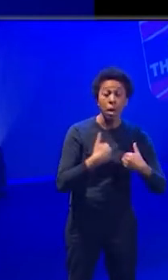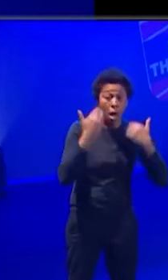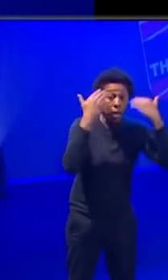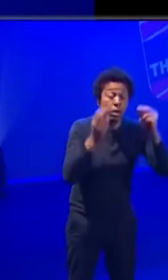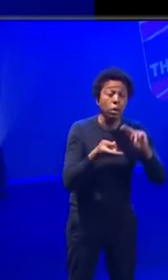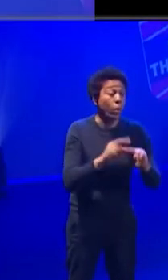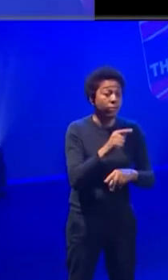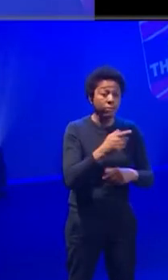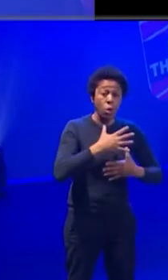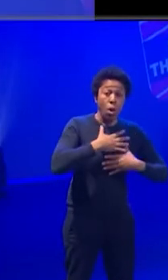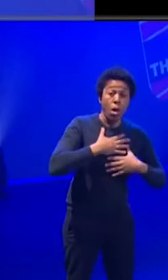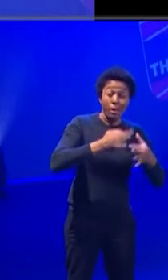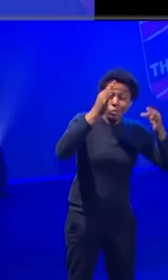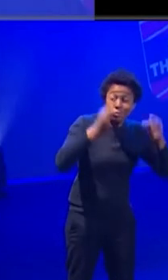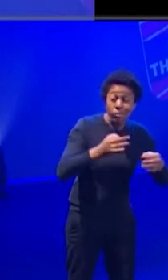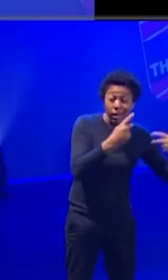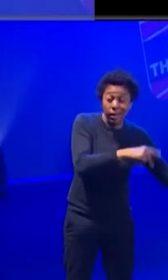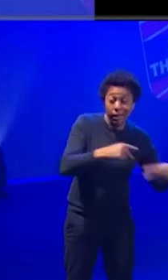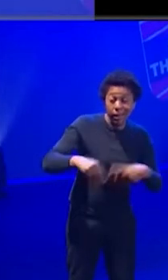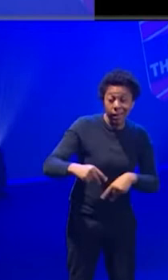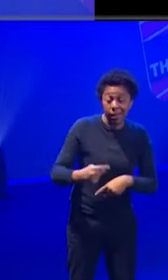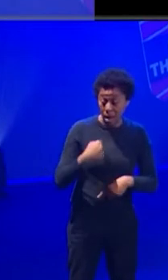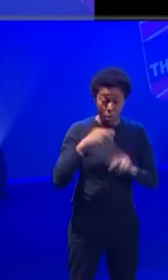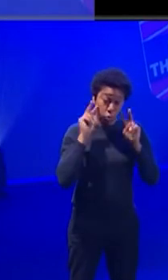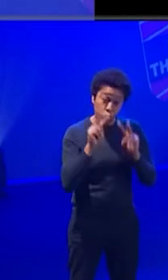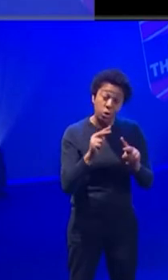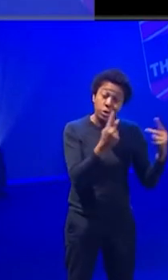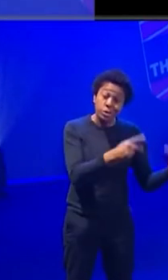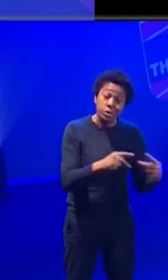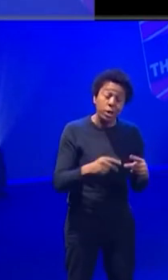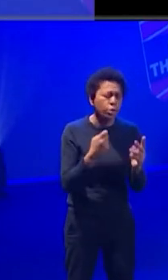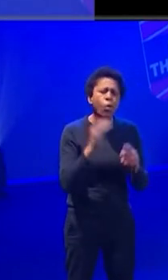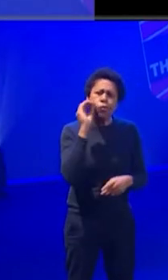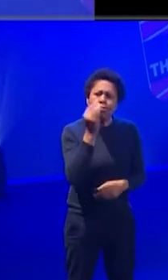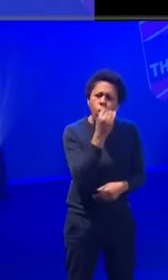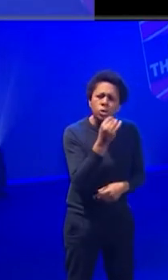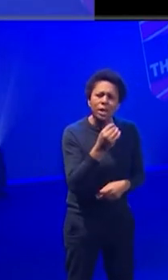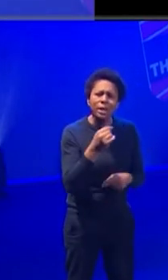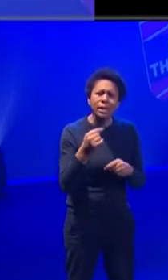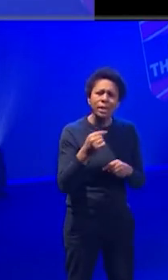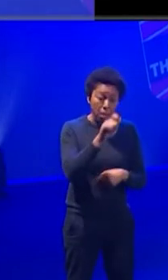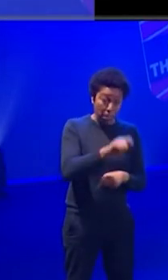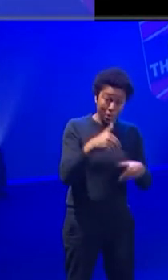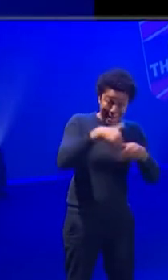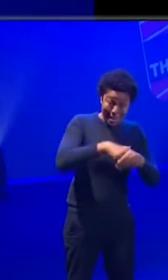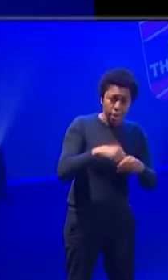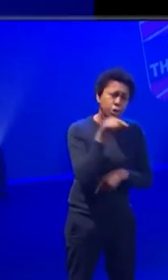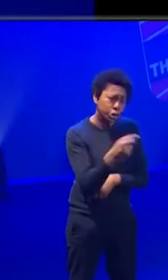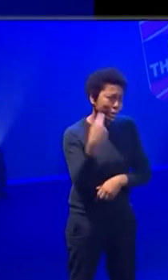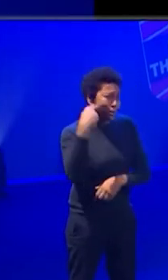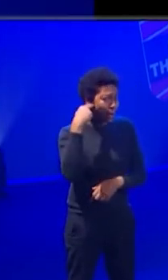a Strictly fan, but I was watching Strictly come dancing over the weekend. And Rose, who is a contestant, who is an actress but is deaf,